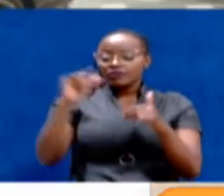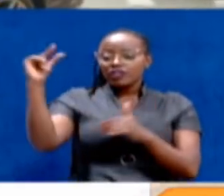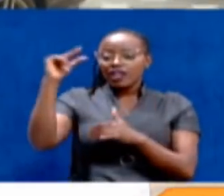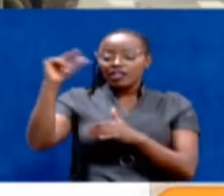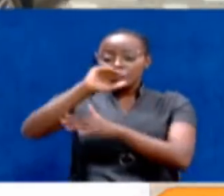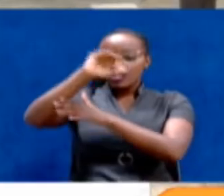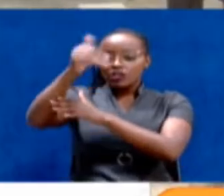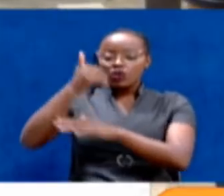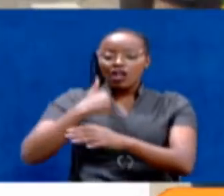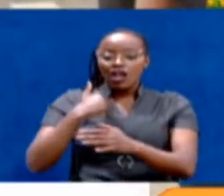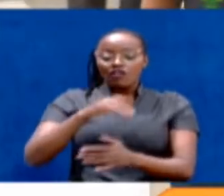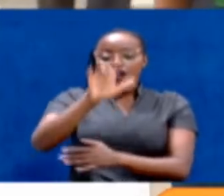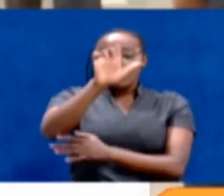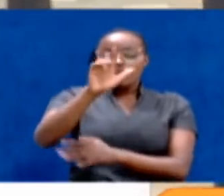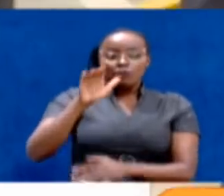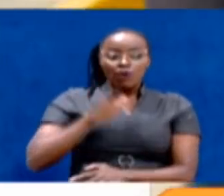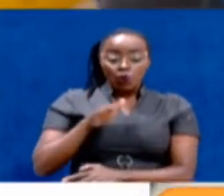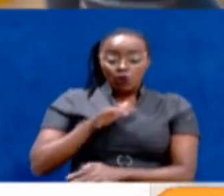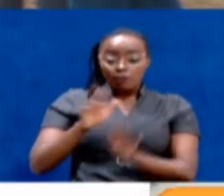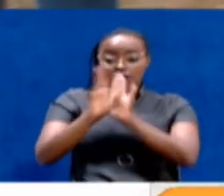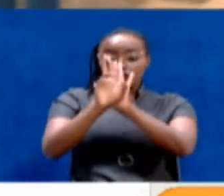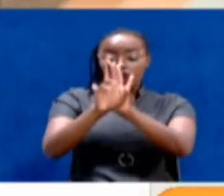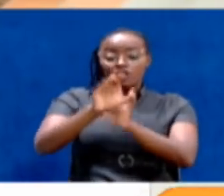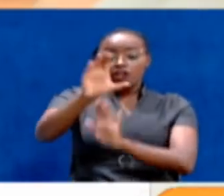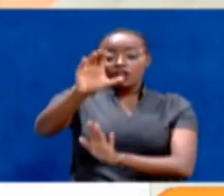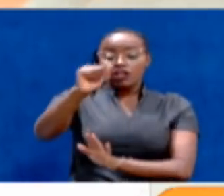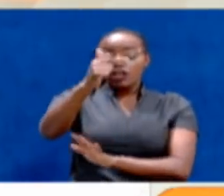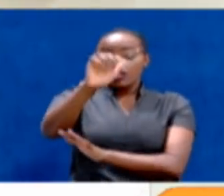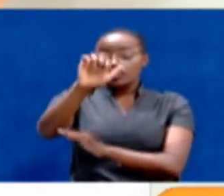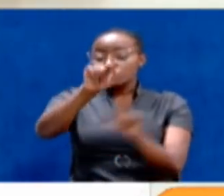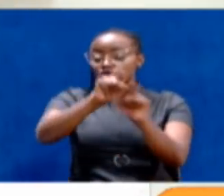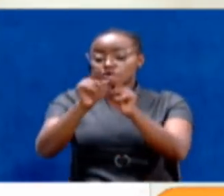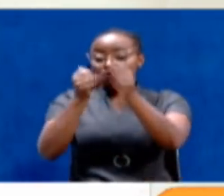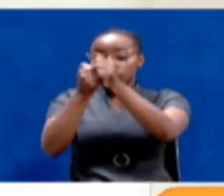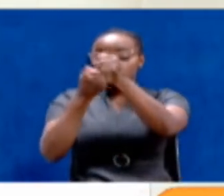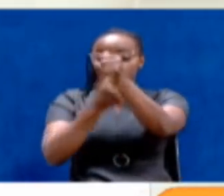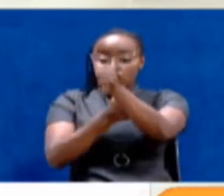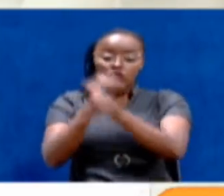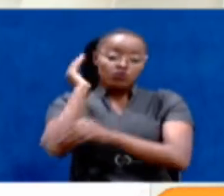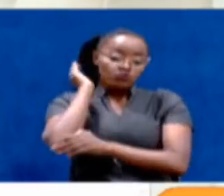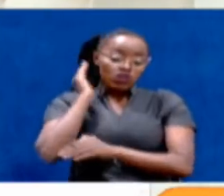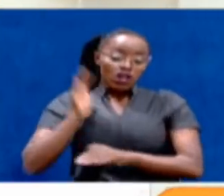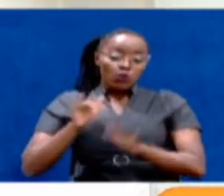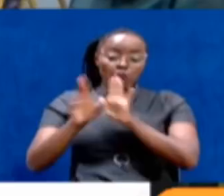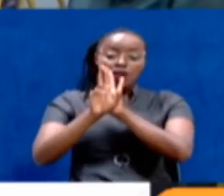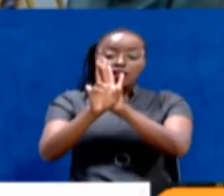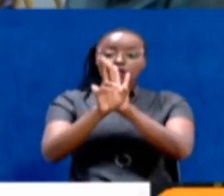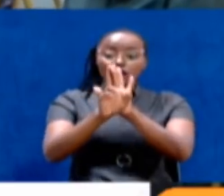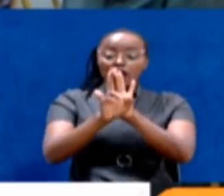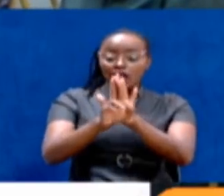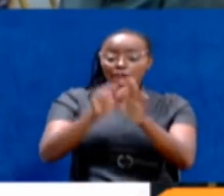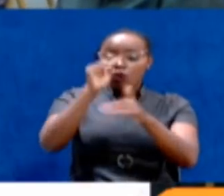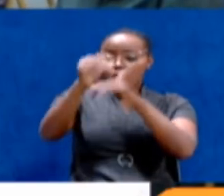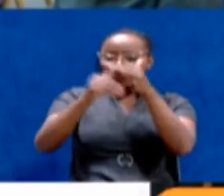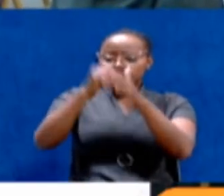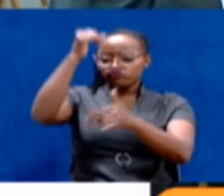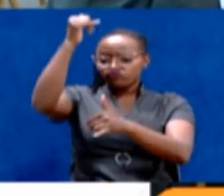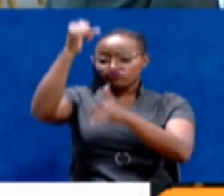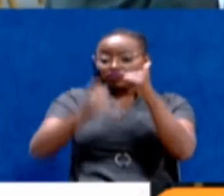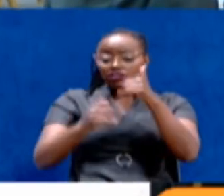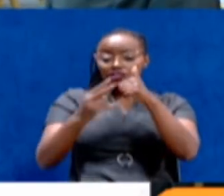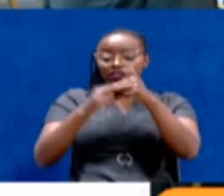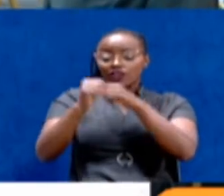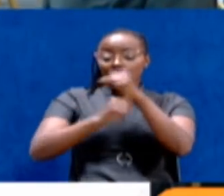MP was moved by Laikipia woman representative Ketwa Ruguru and seconded by Hamuranga counterpart Sabina Chege, bringing an end of